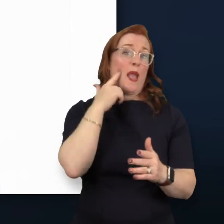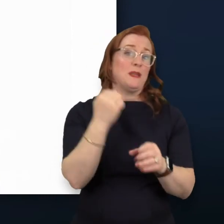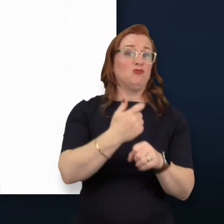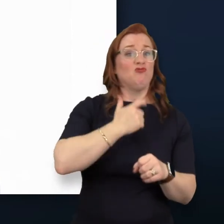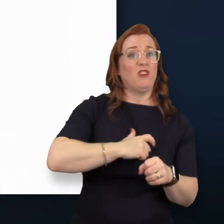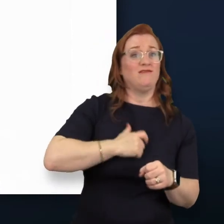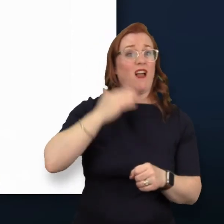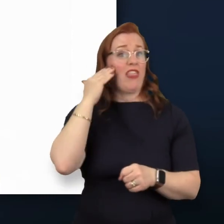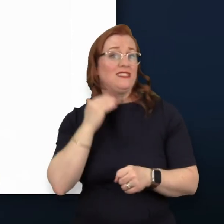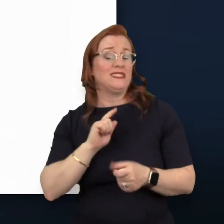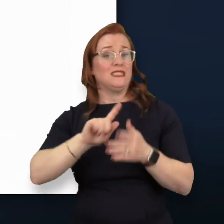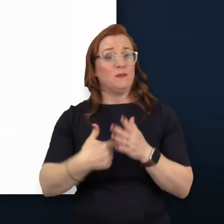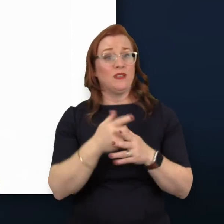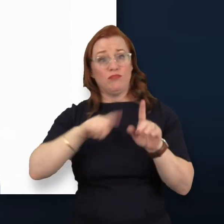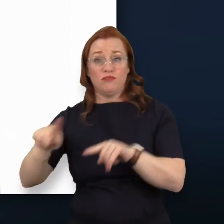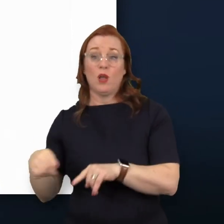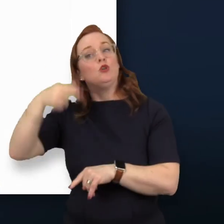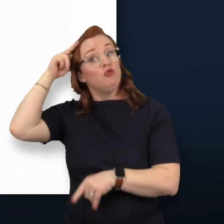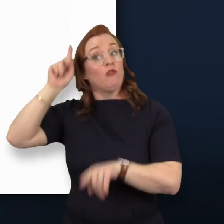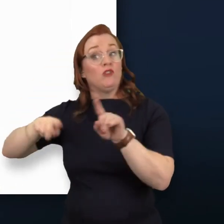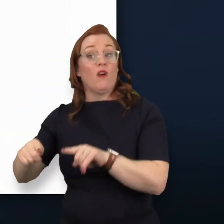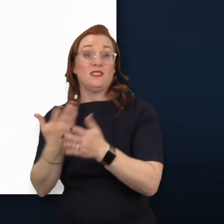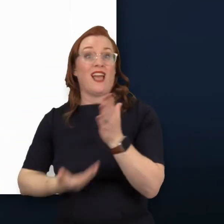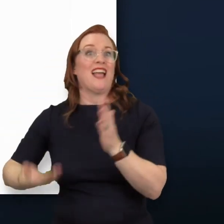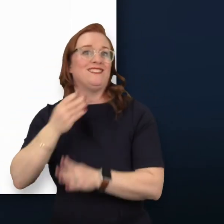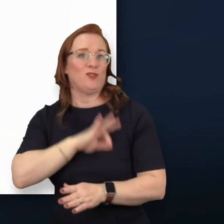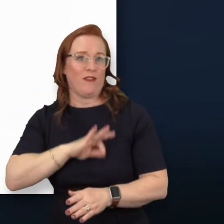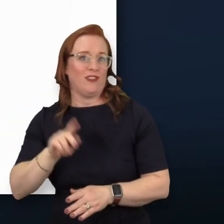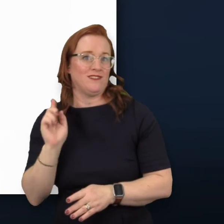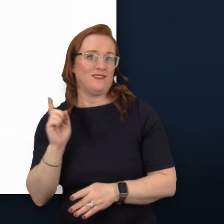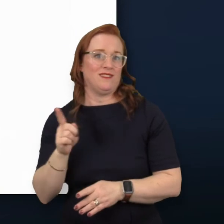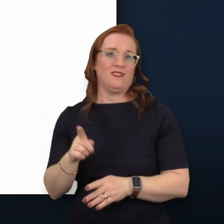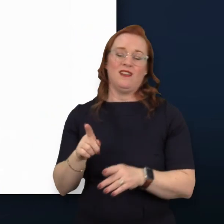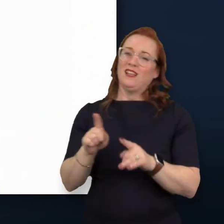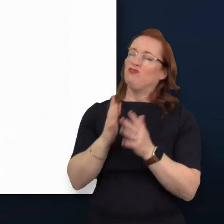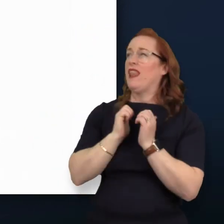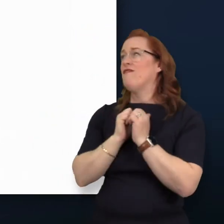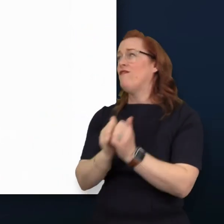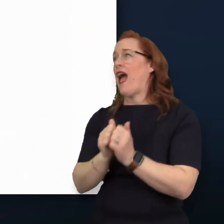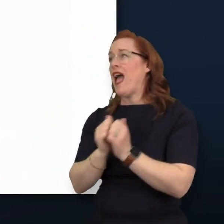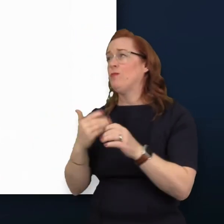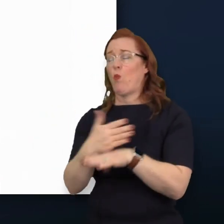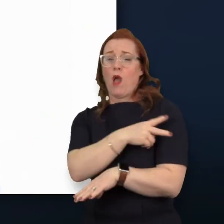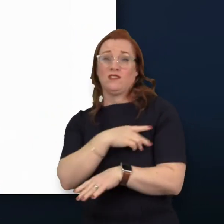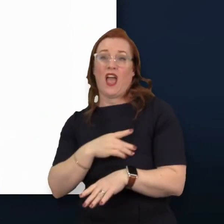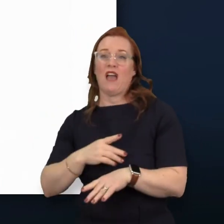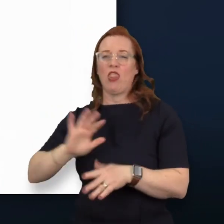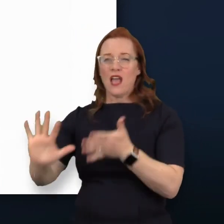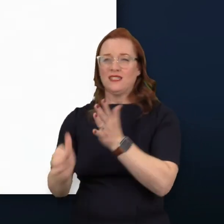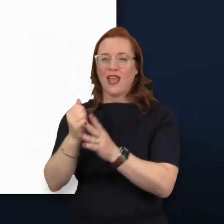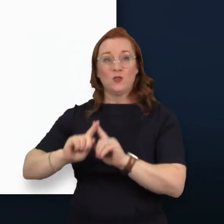disability. And having a neurodiverse workforce brings additional benefits. It's having a valuable platform with a very different skill set.